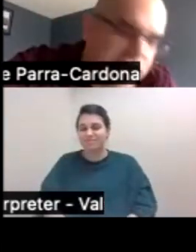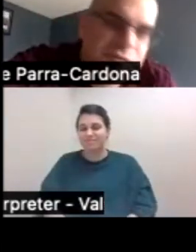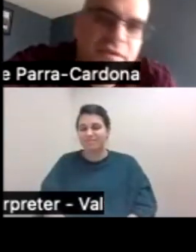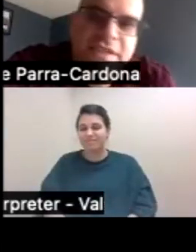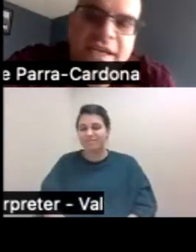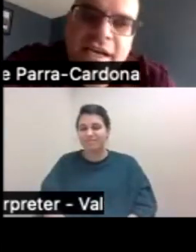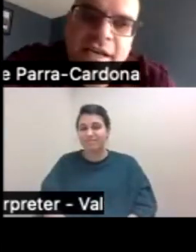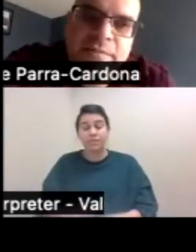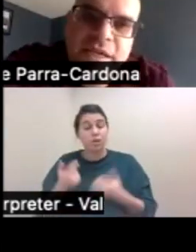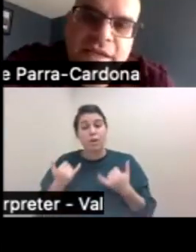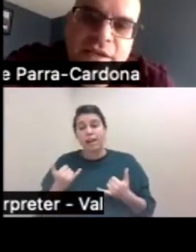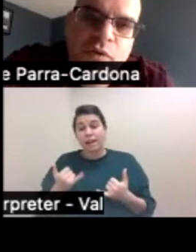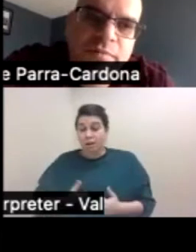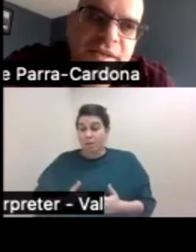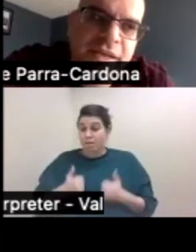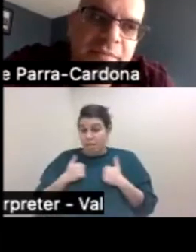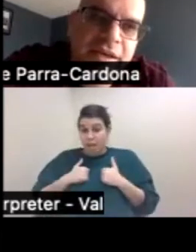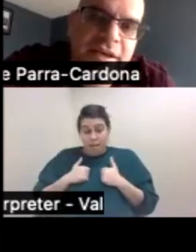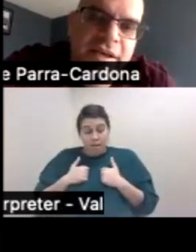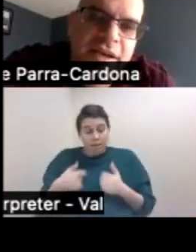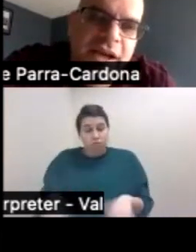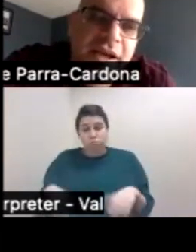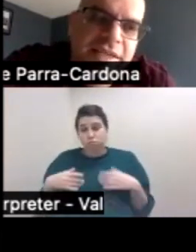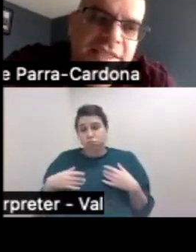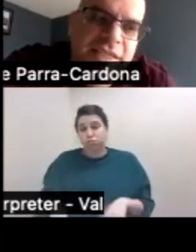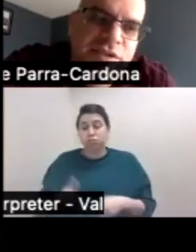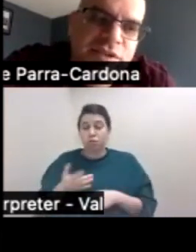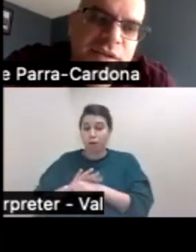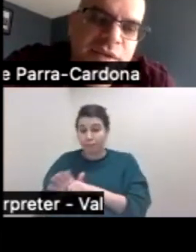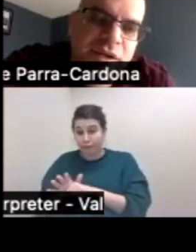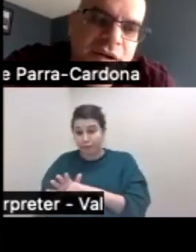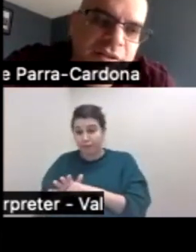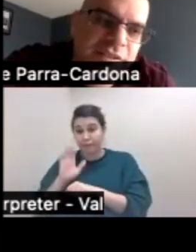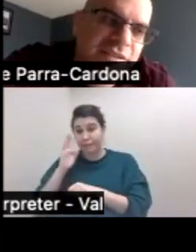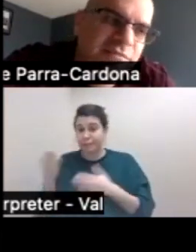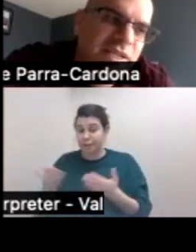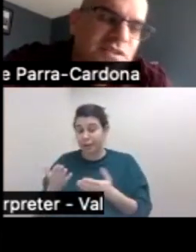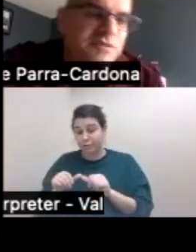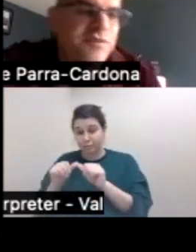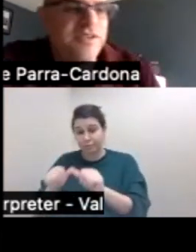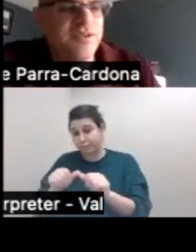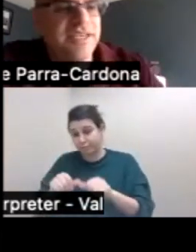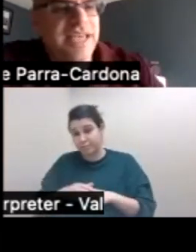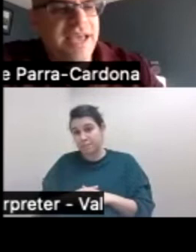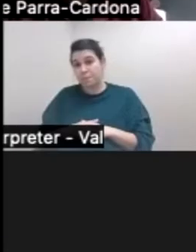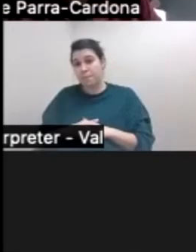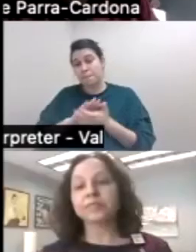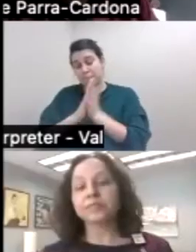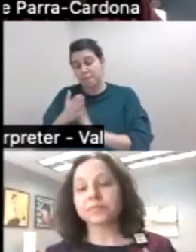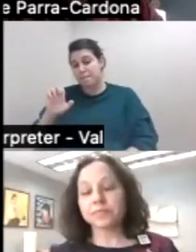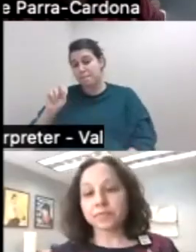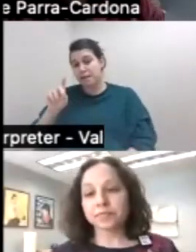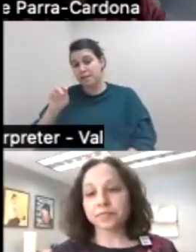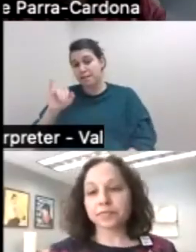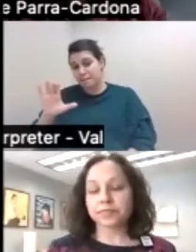very difficult times. The COVID pandemic is here to stay with us and being transformed into an endemic and with